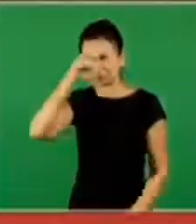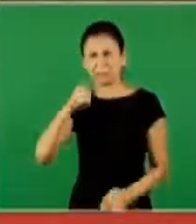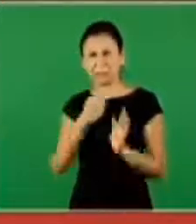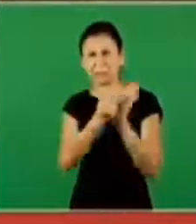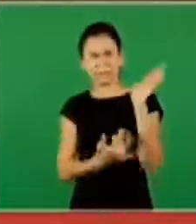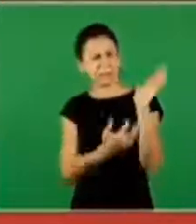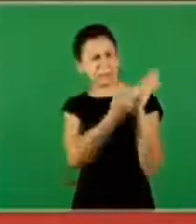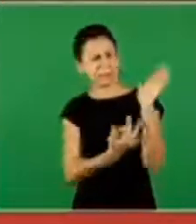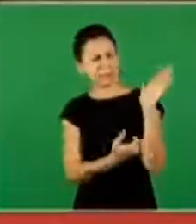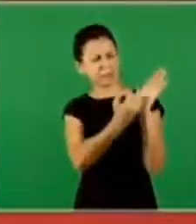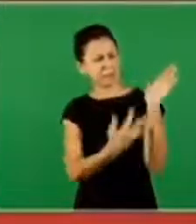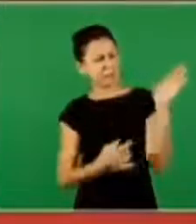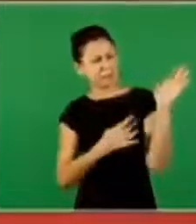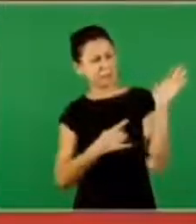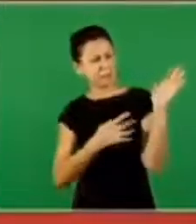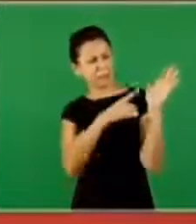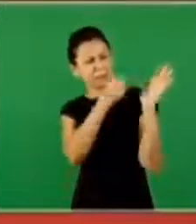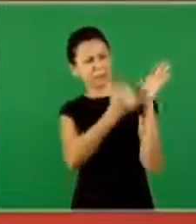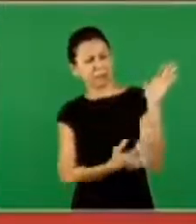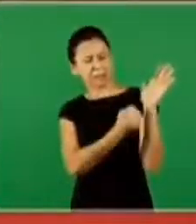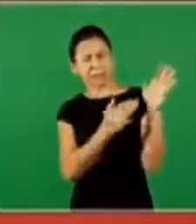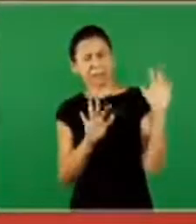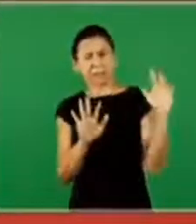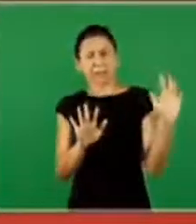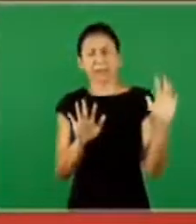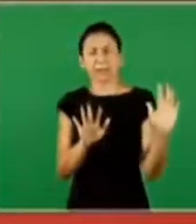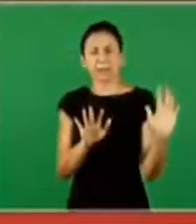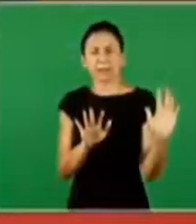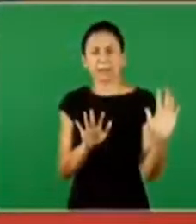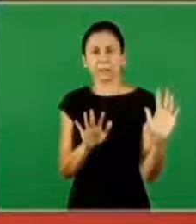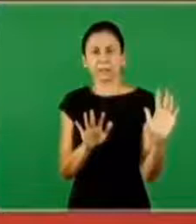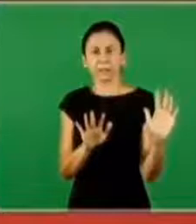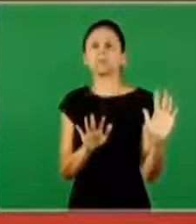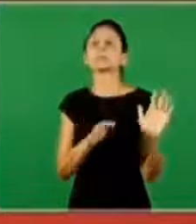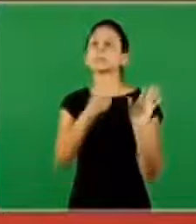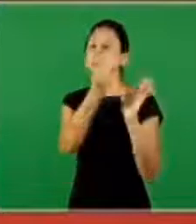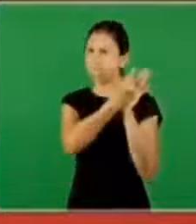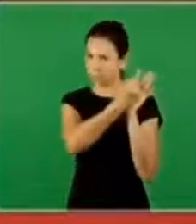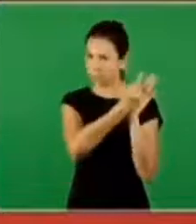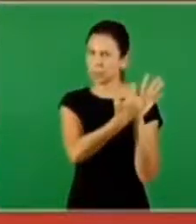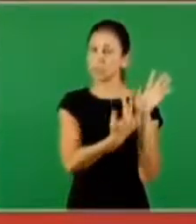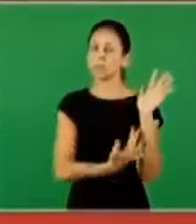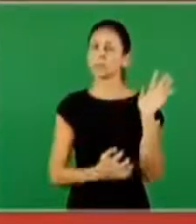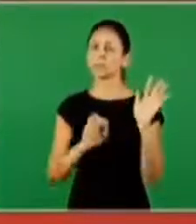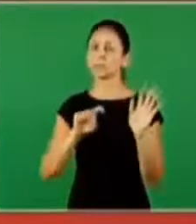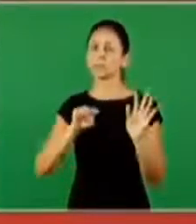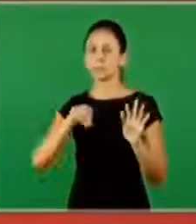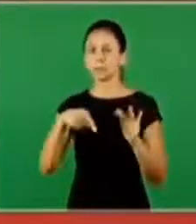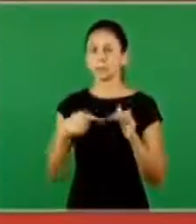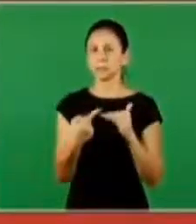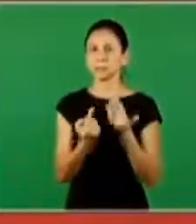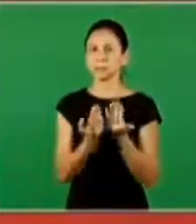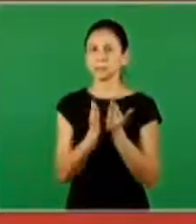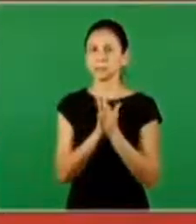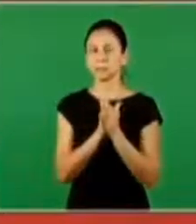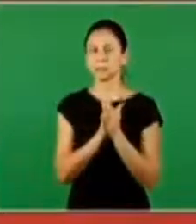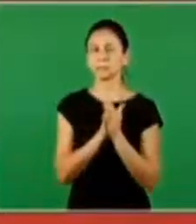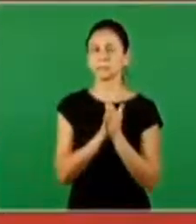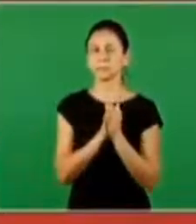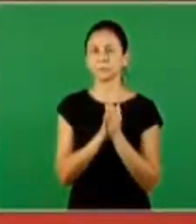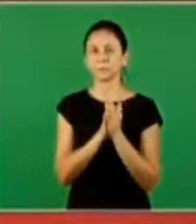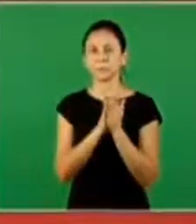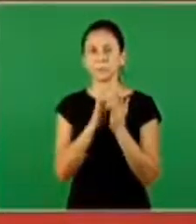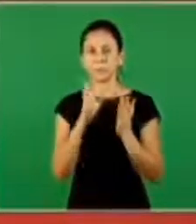blood blood but I'm afraid of blood I'm scared of blood but the blood and the word